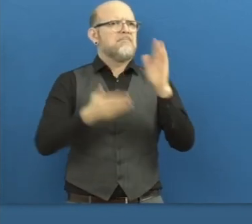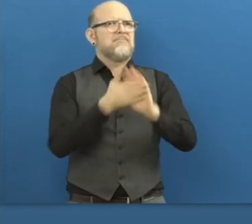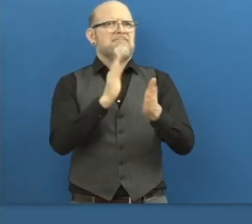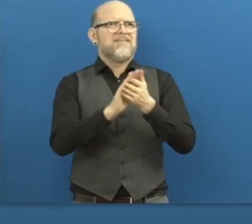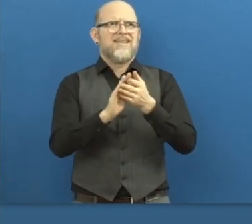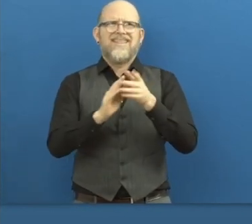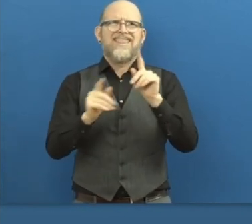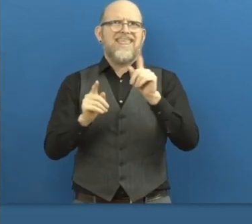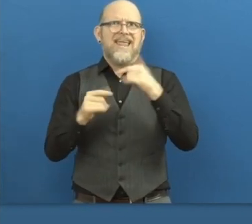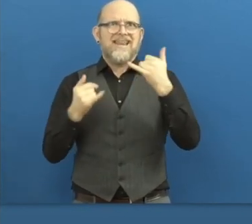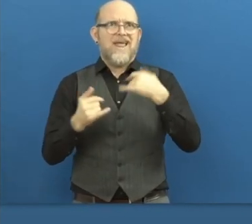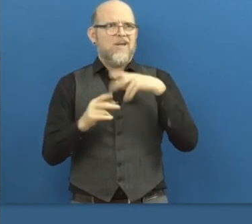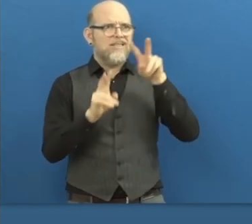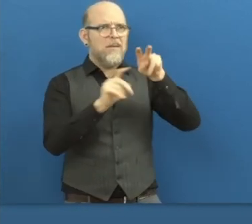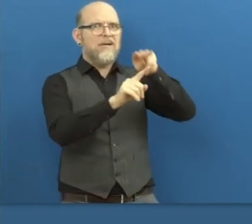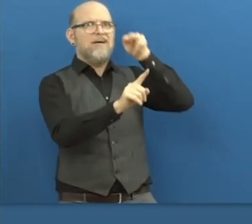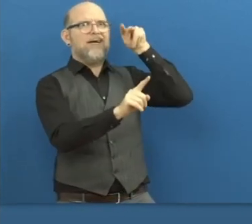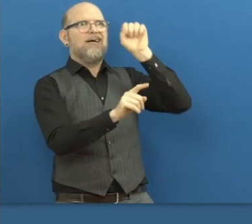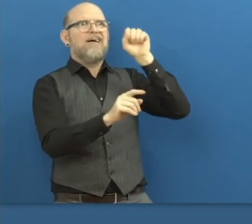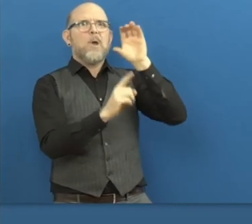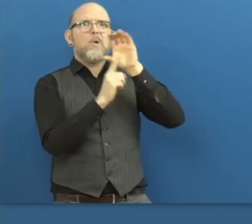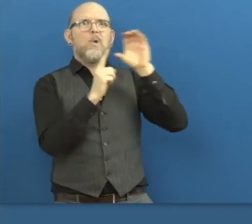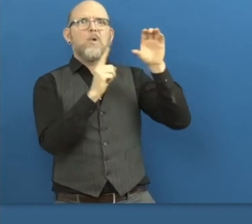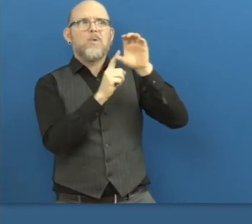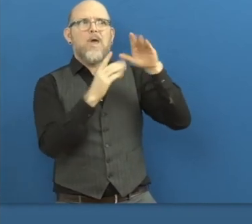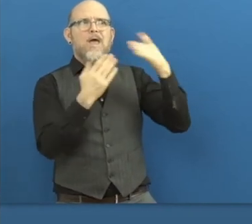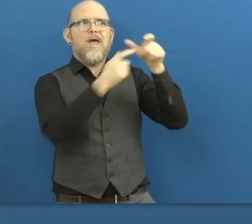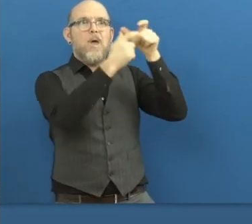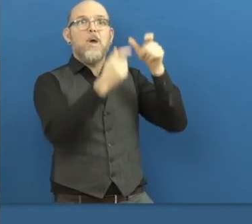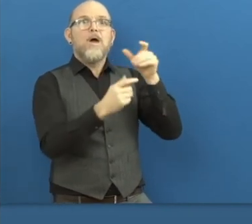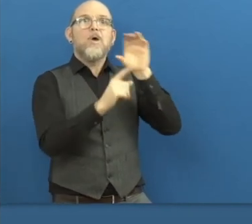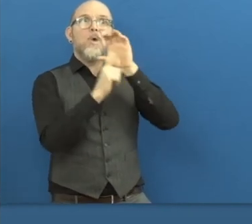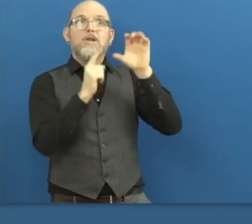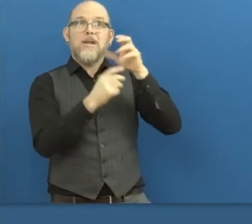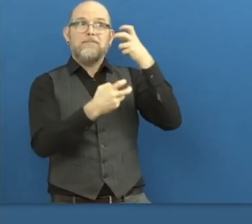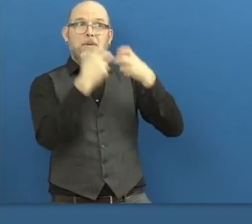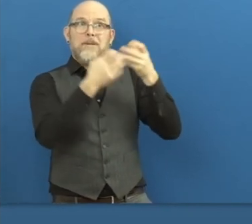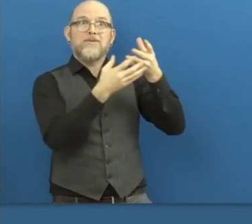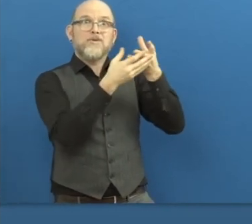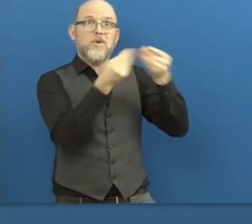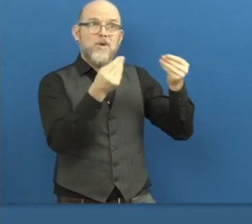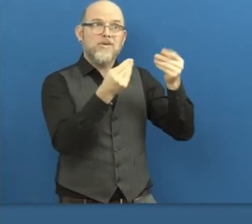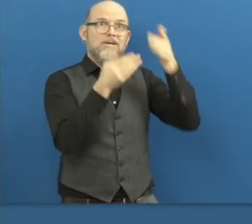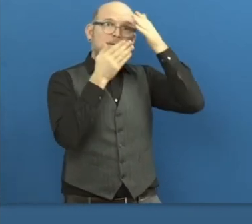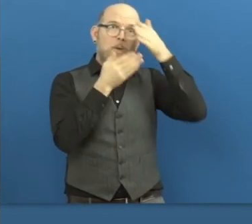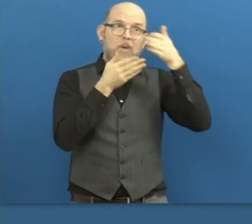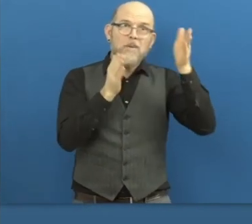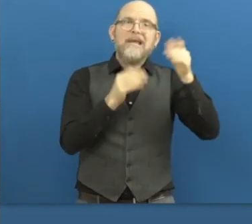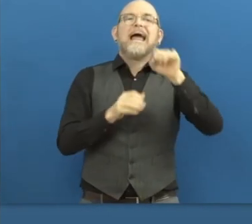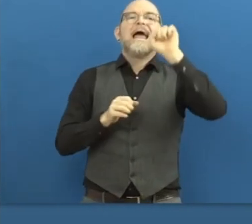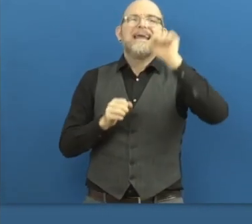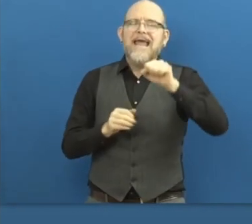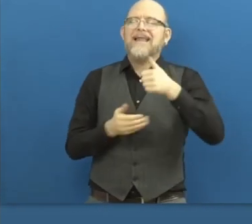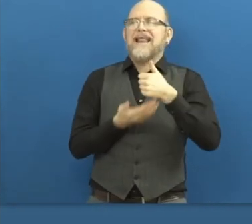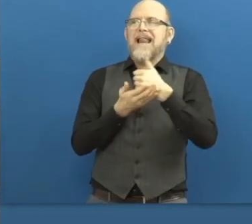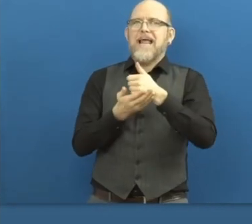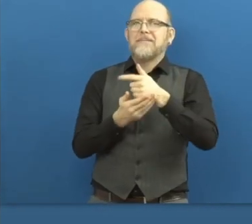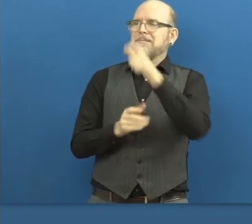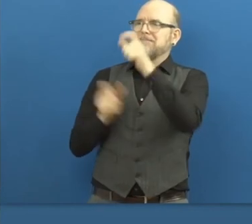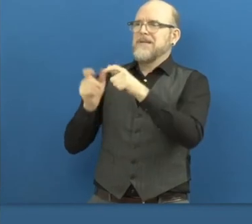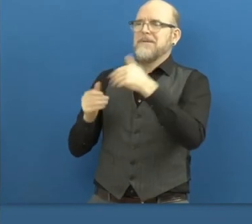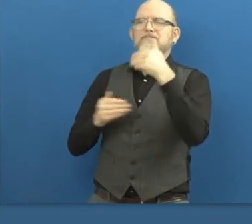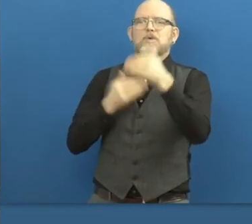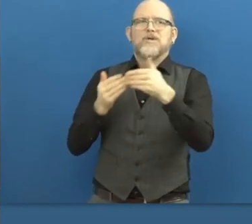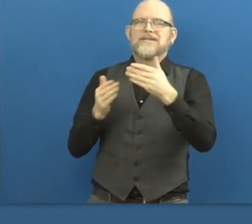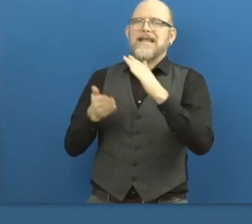we can go and help to scale the recruiting and the employment of people with disabilities. So we started even calling it a job